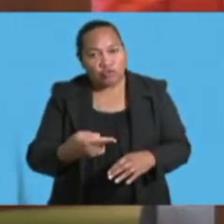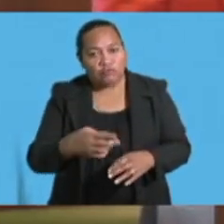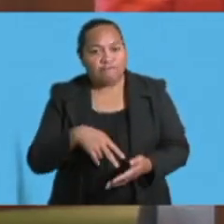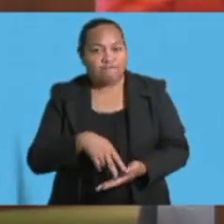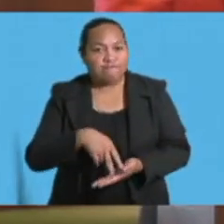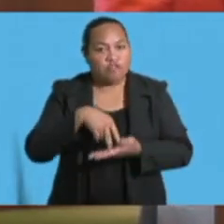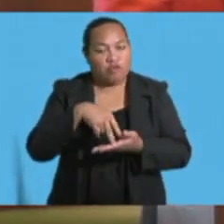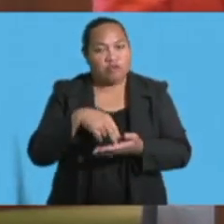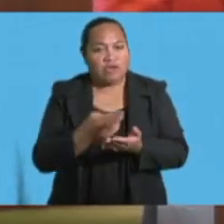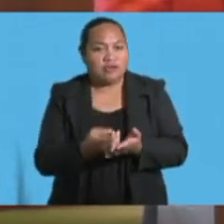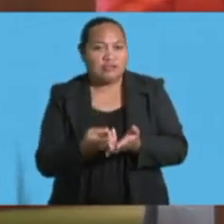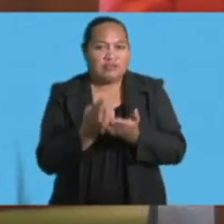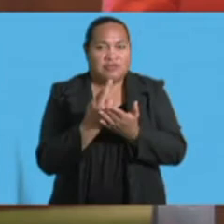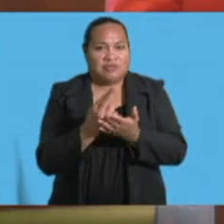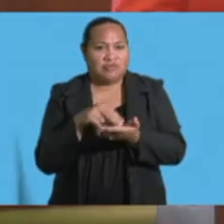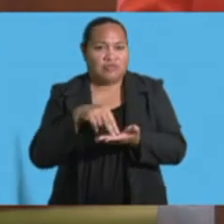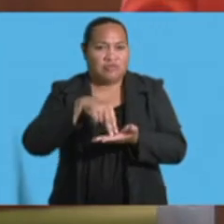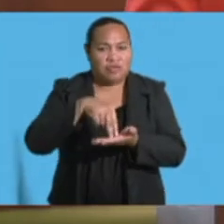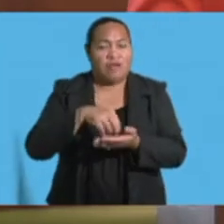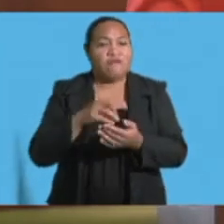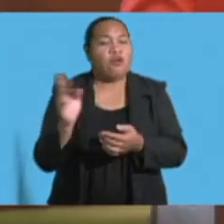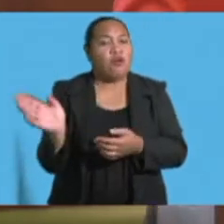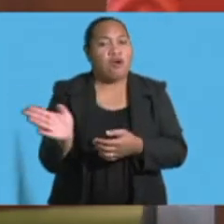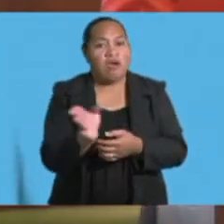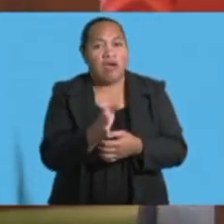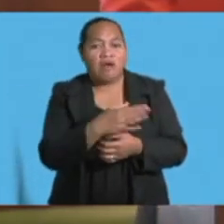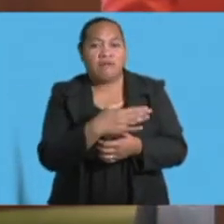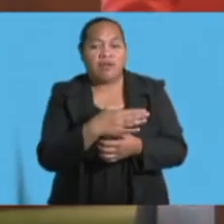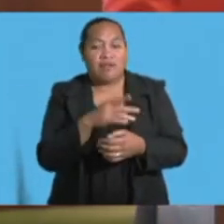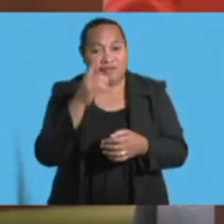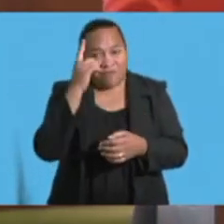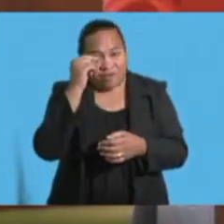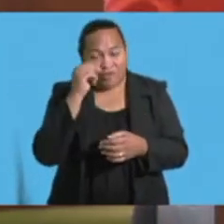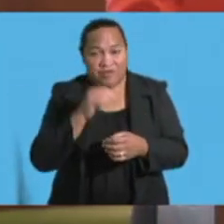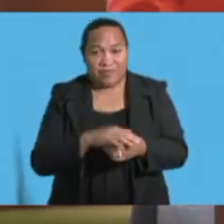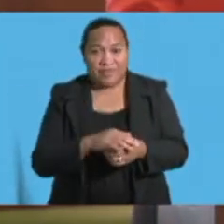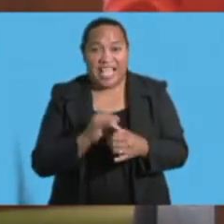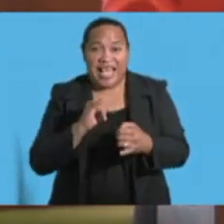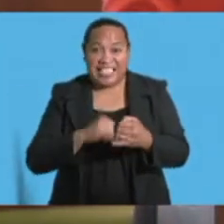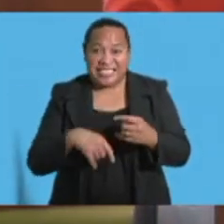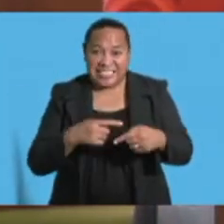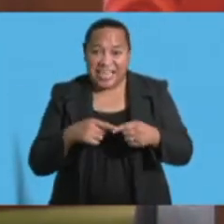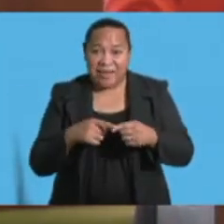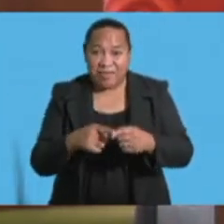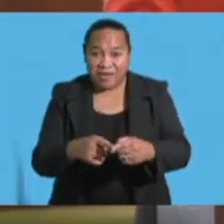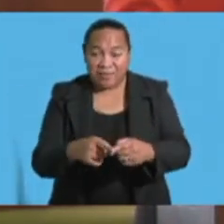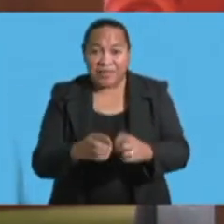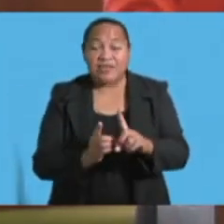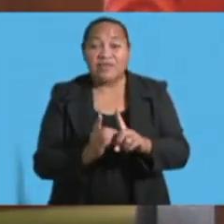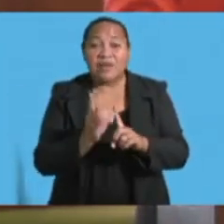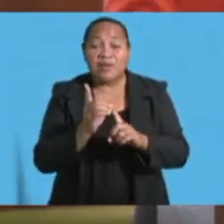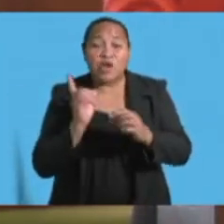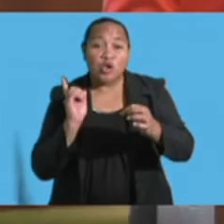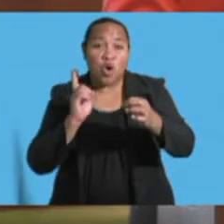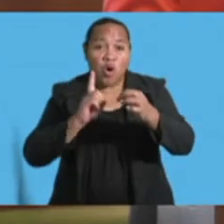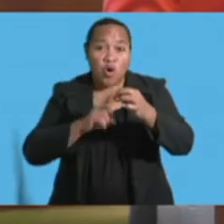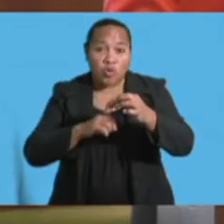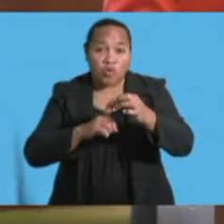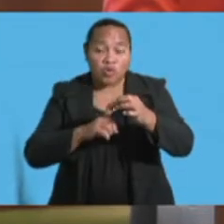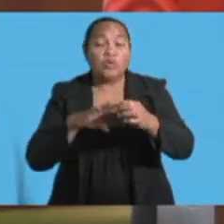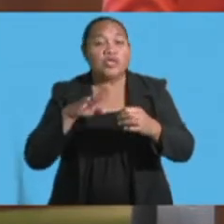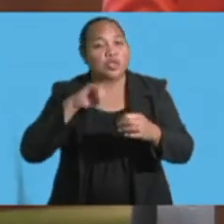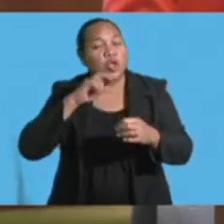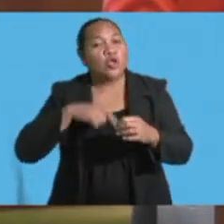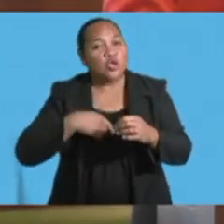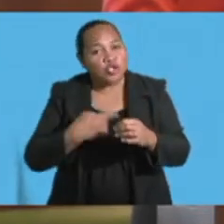resilience for every Fijian. The sustainable development goals have been and will continue to set